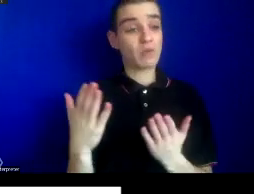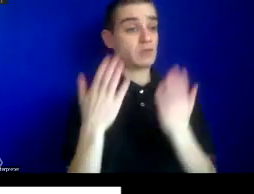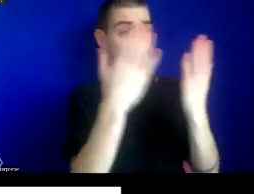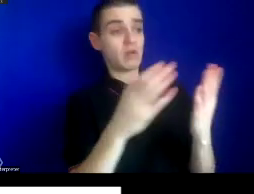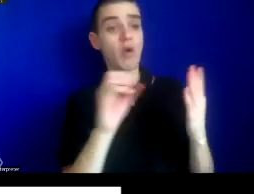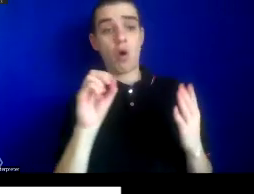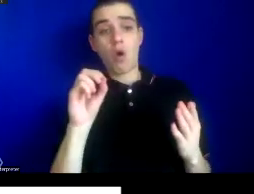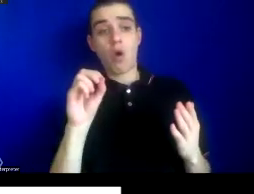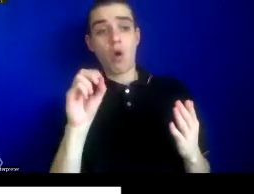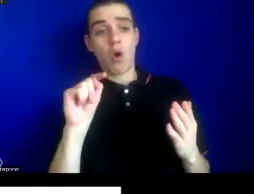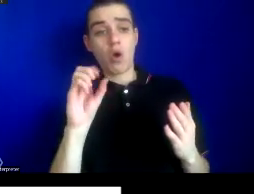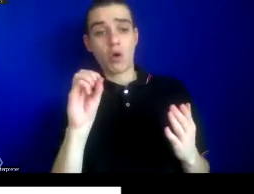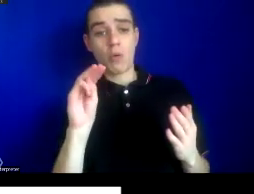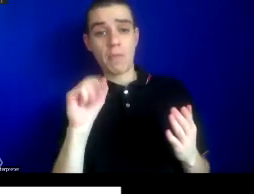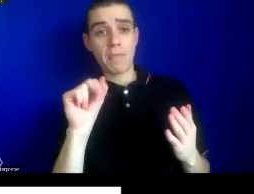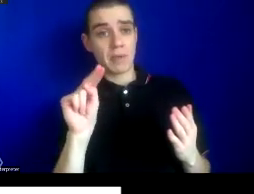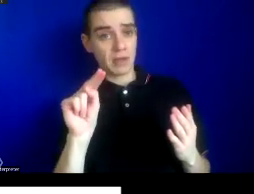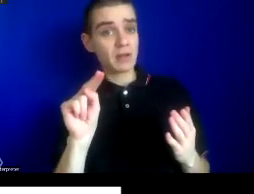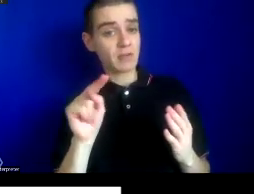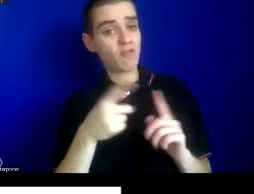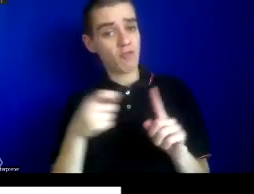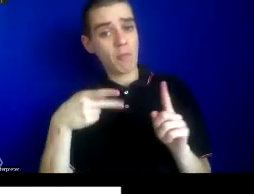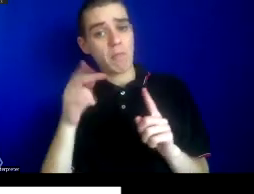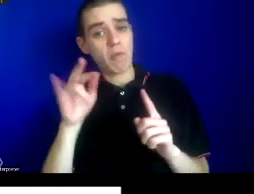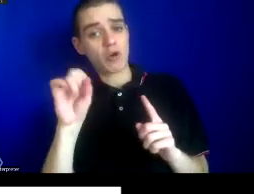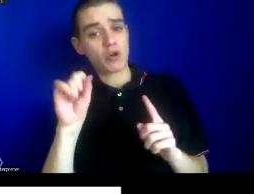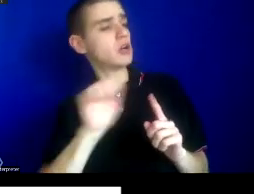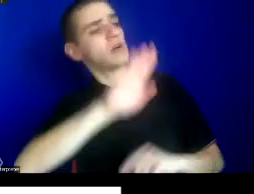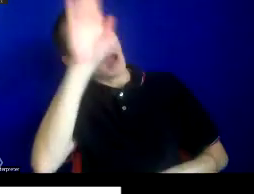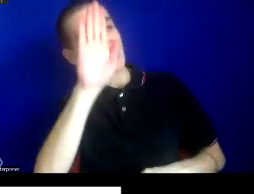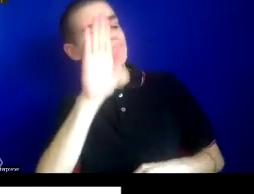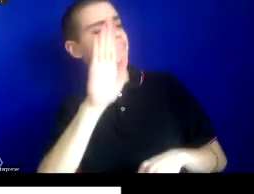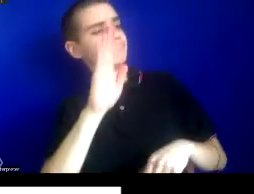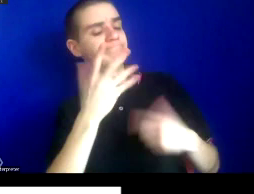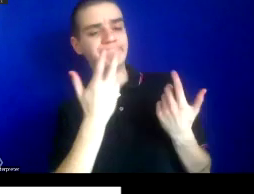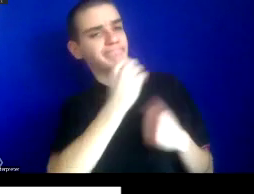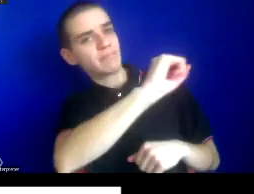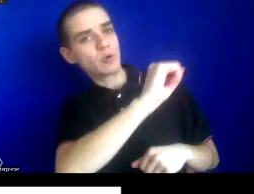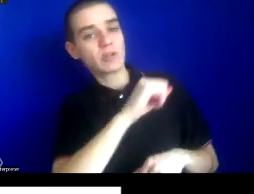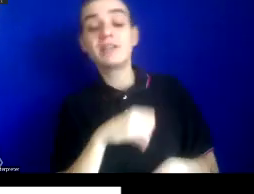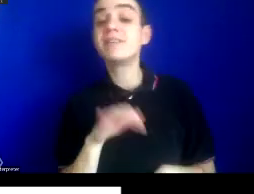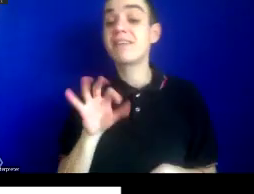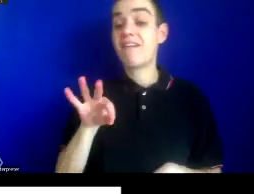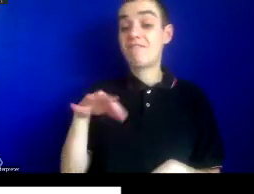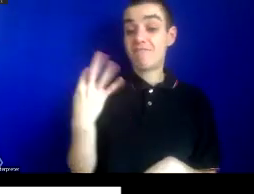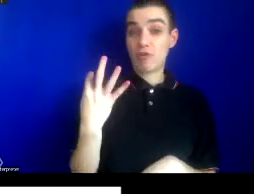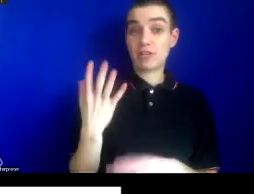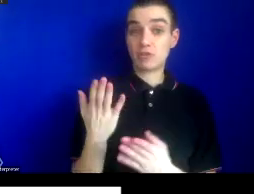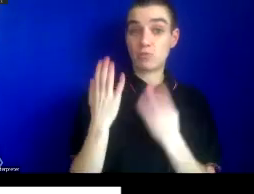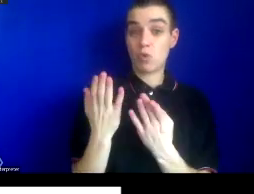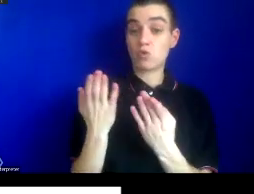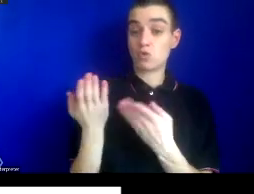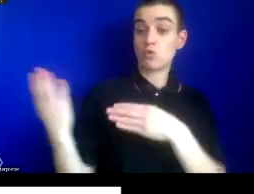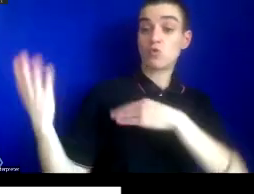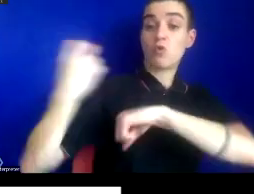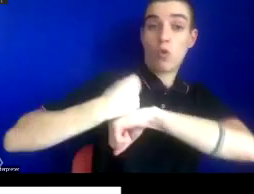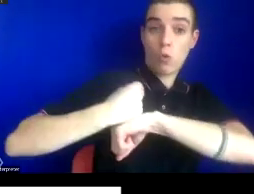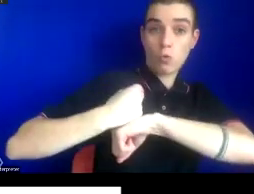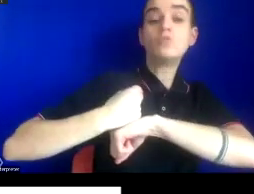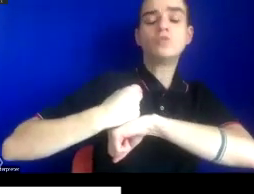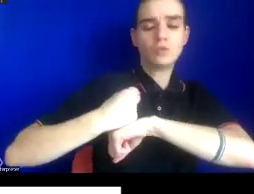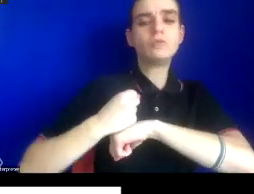delegations in protest. So, in protest of this French proposal to close off sea lanes to Mecca in the event